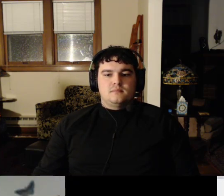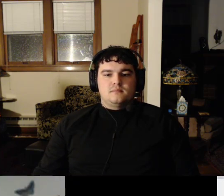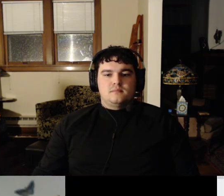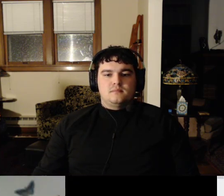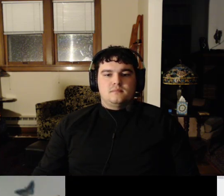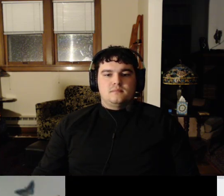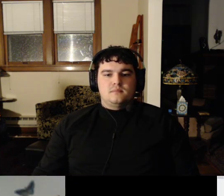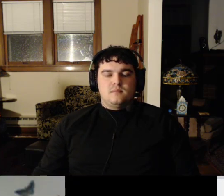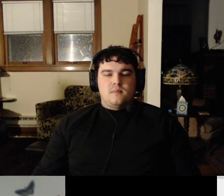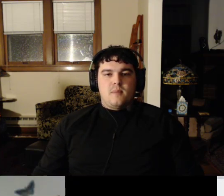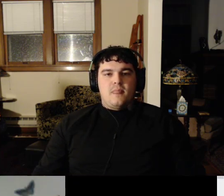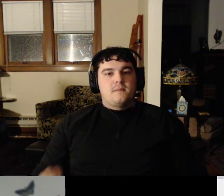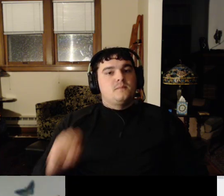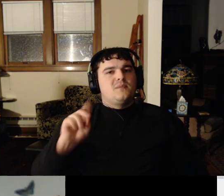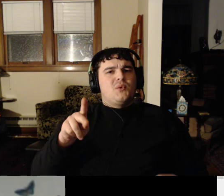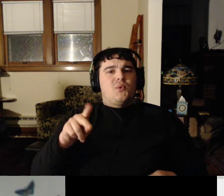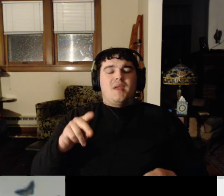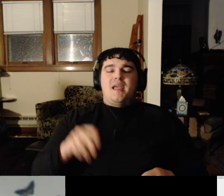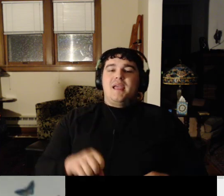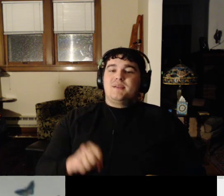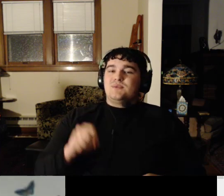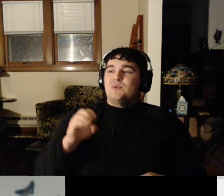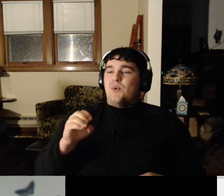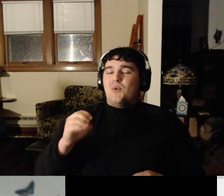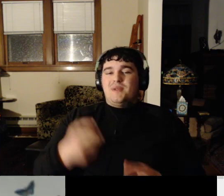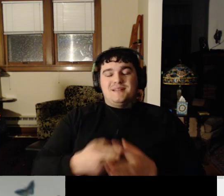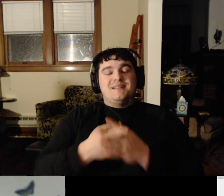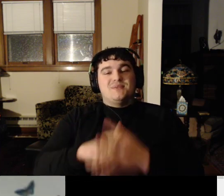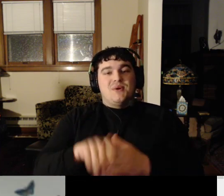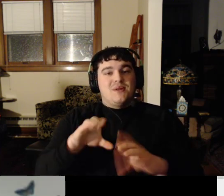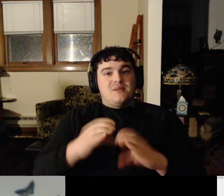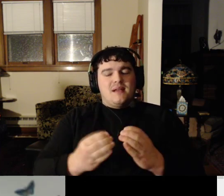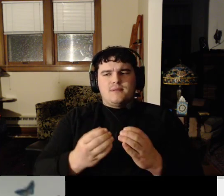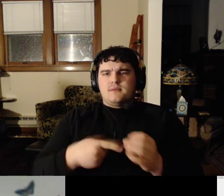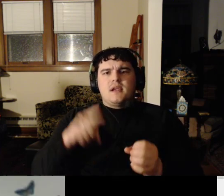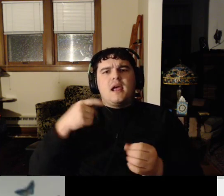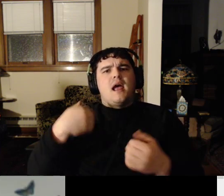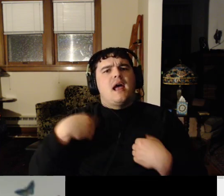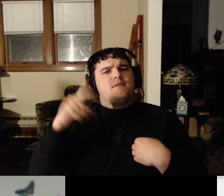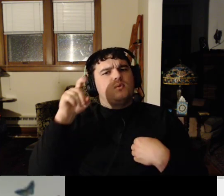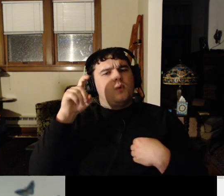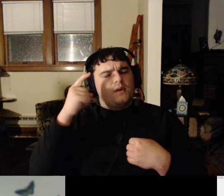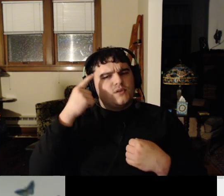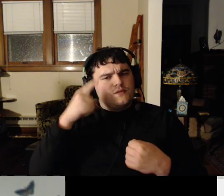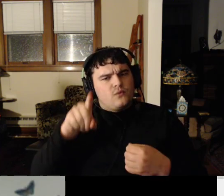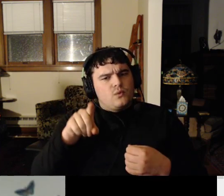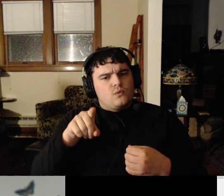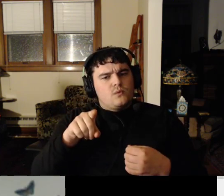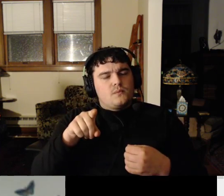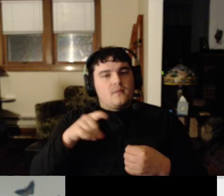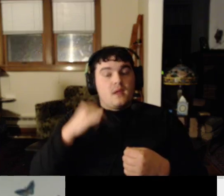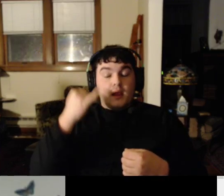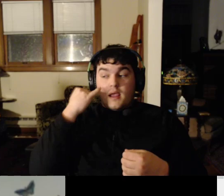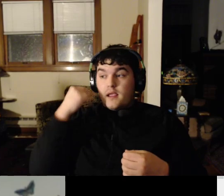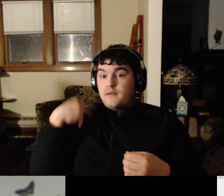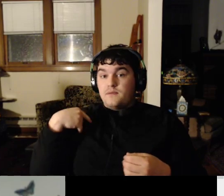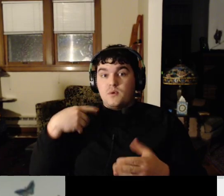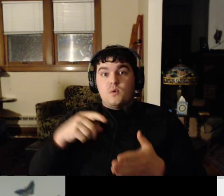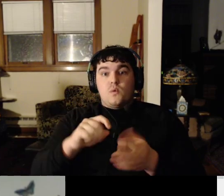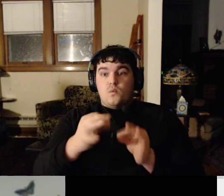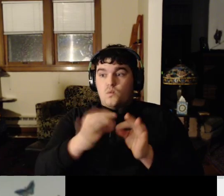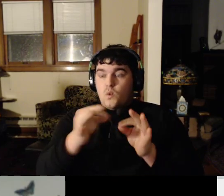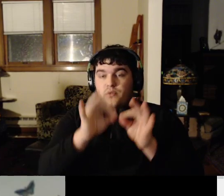Okay, so let's get started, class, and I have a question for you. If you wrote the longest sentence